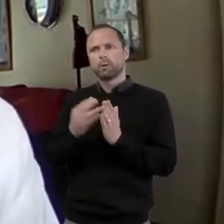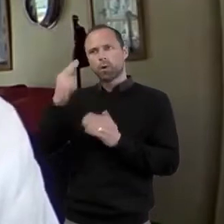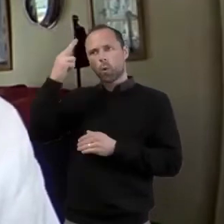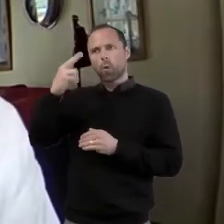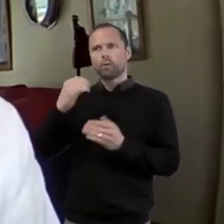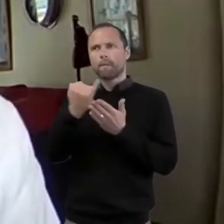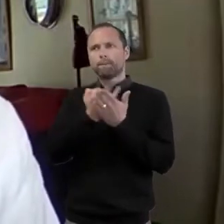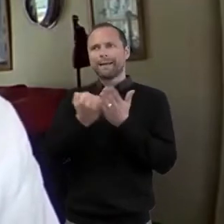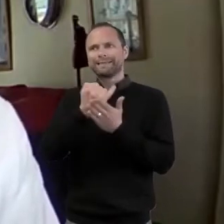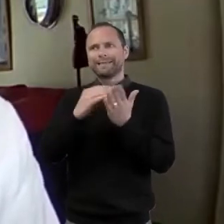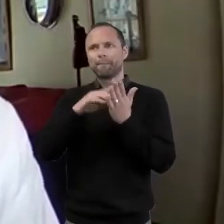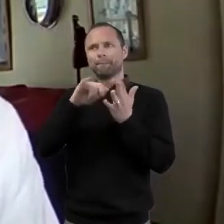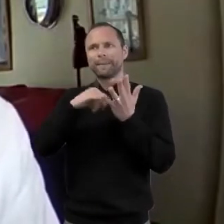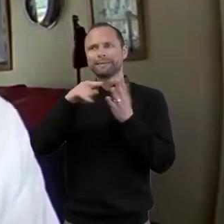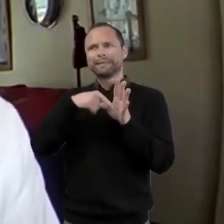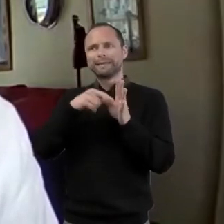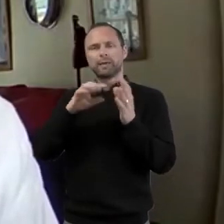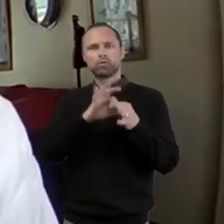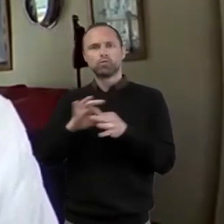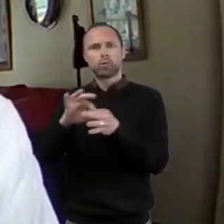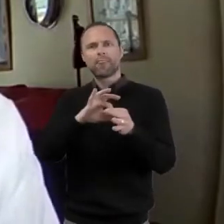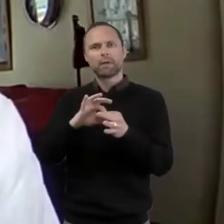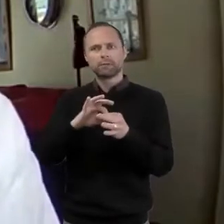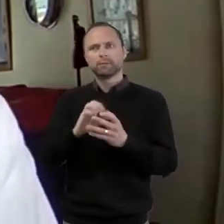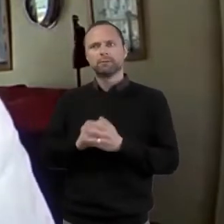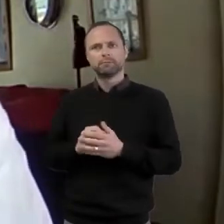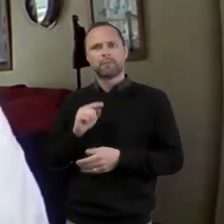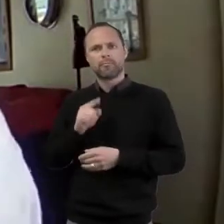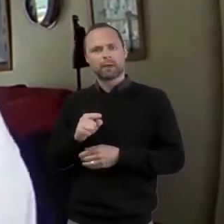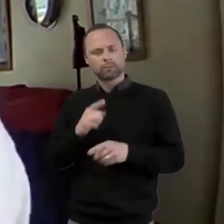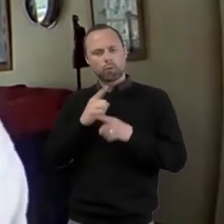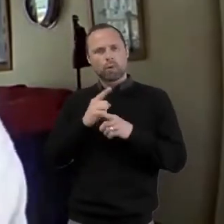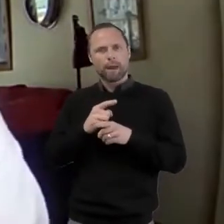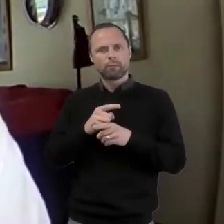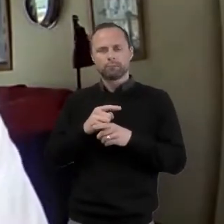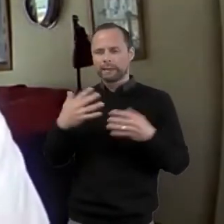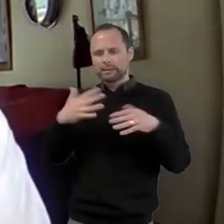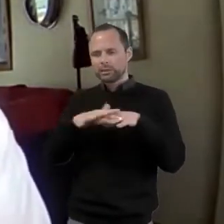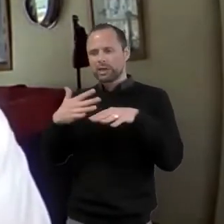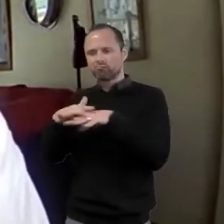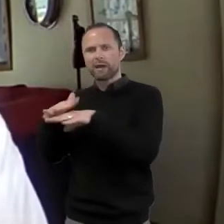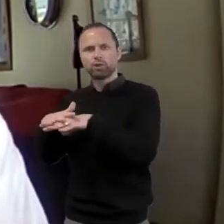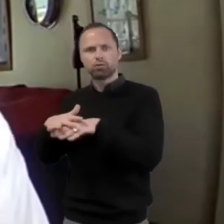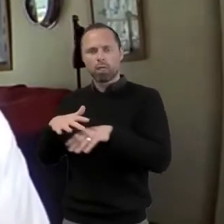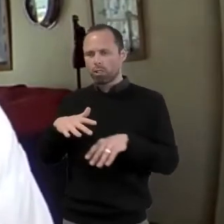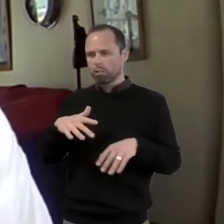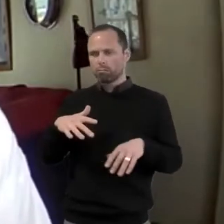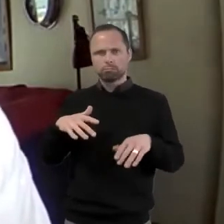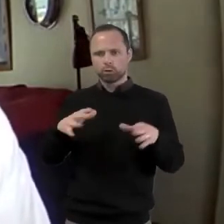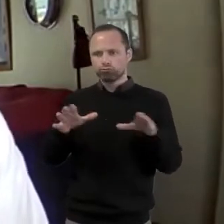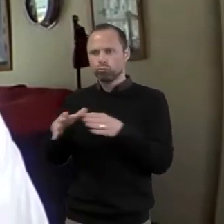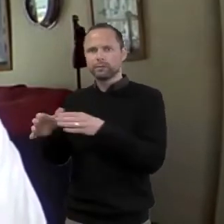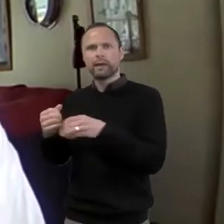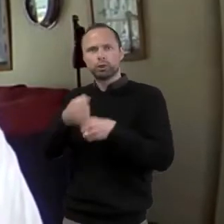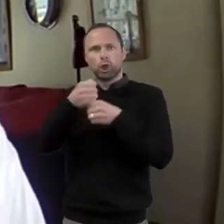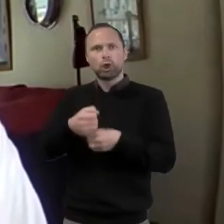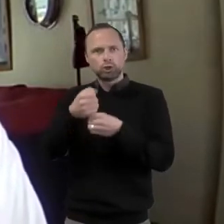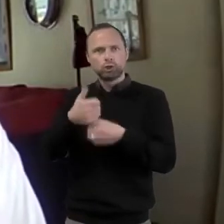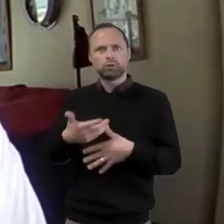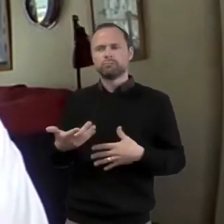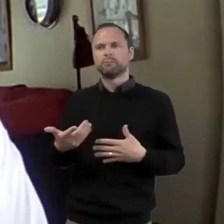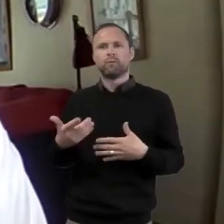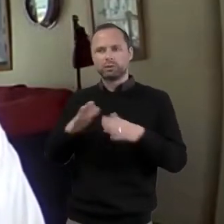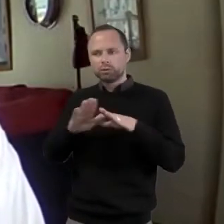amazing benefits of intergenerational church. What I feel we don't need is to